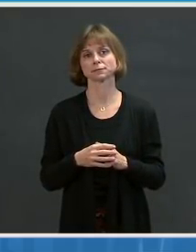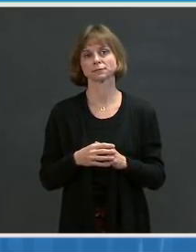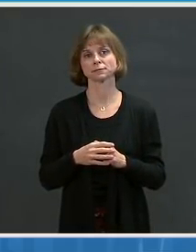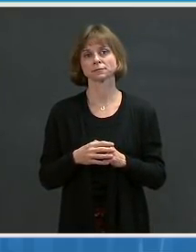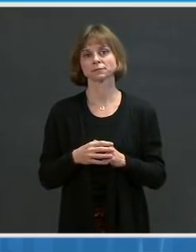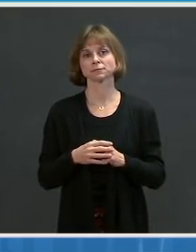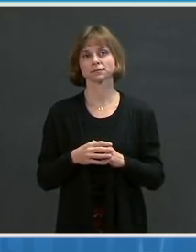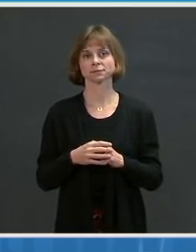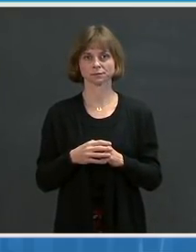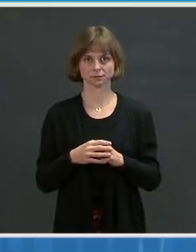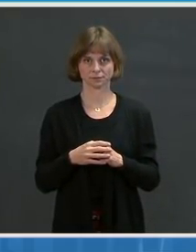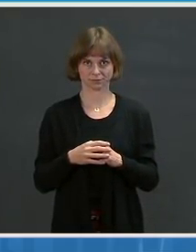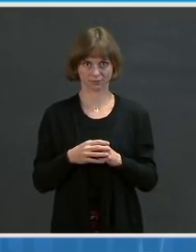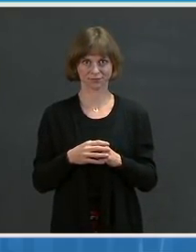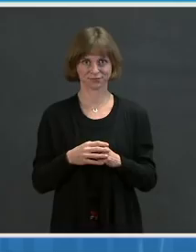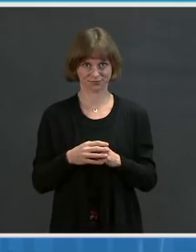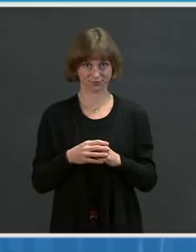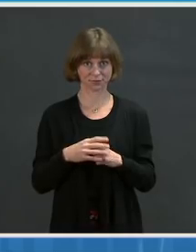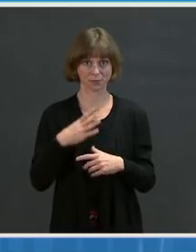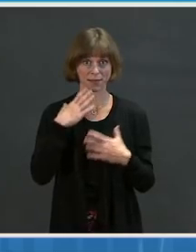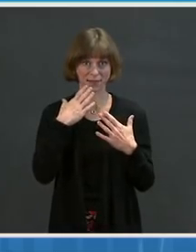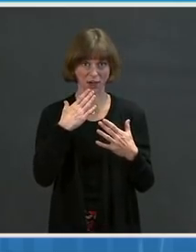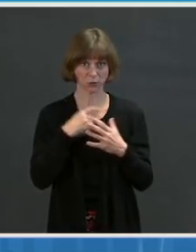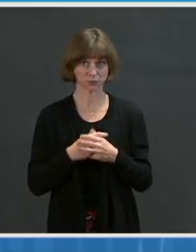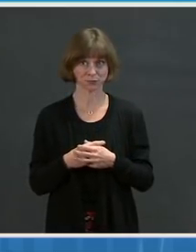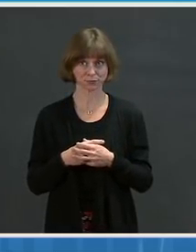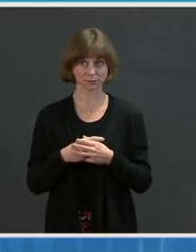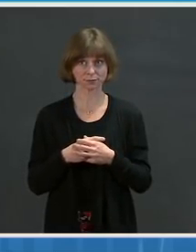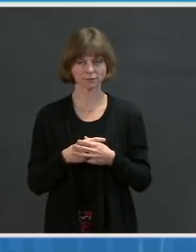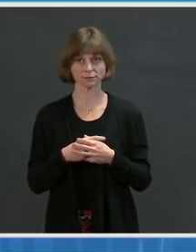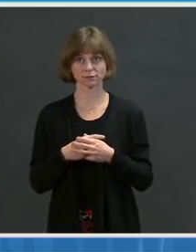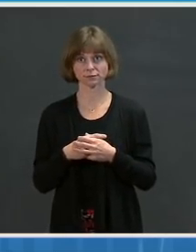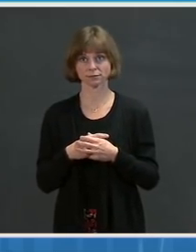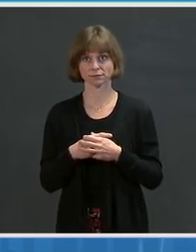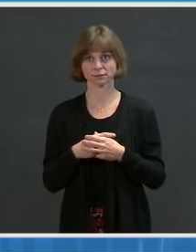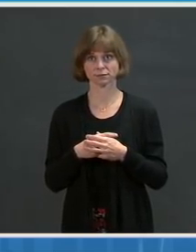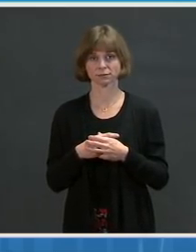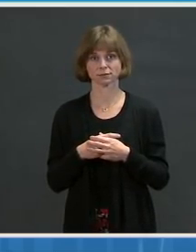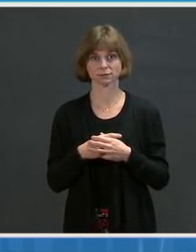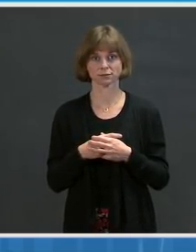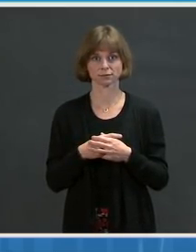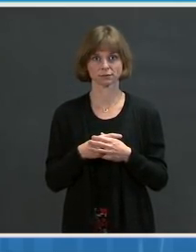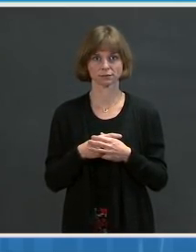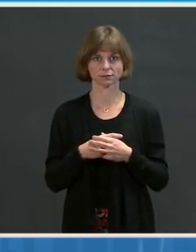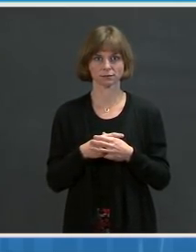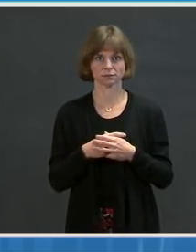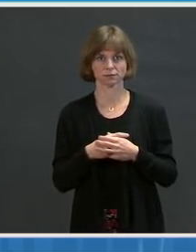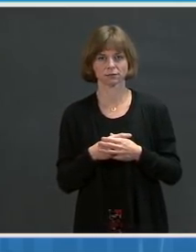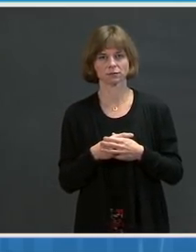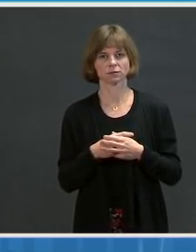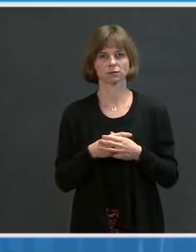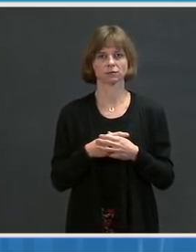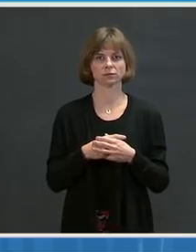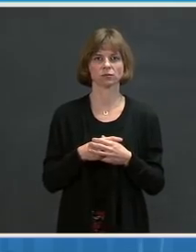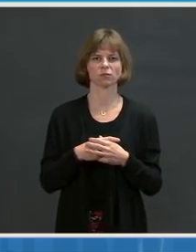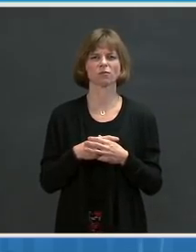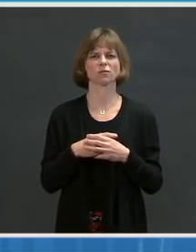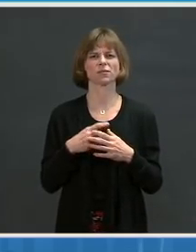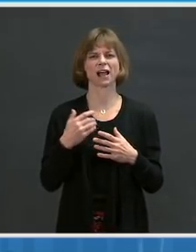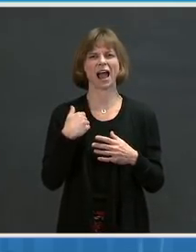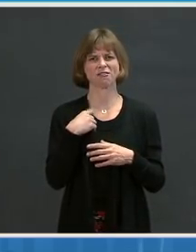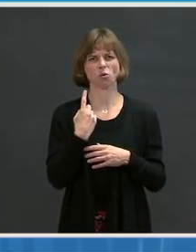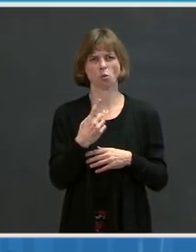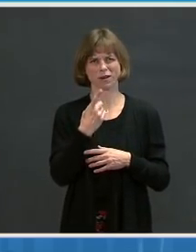Ms. Hi, thanks so much. Just to follow up, Dr. Fauci, and then I've got another couple of questions, one for Dr. Walensky and then